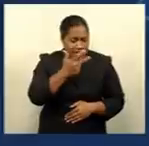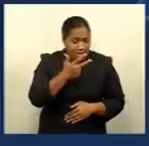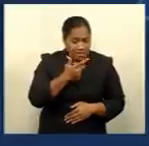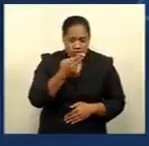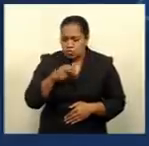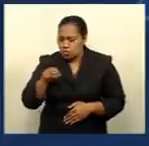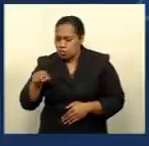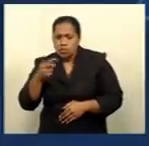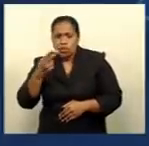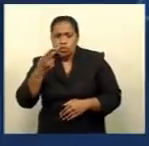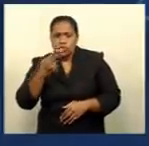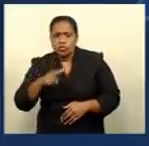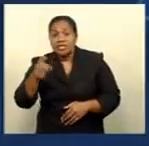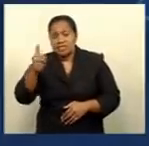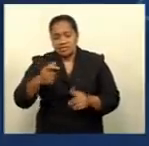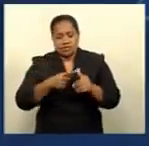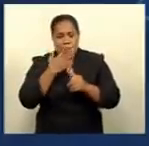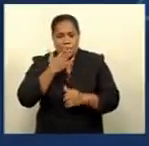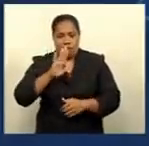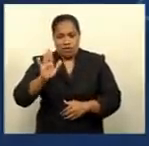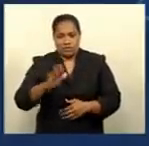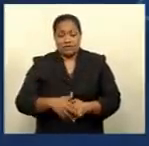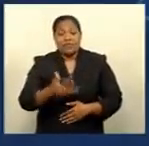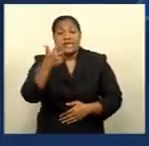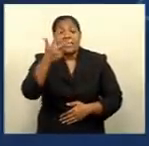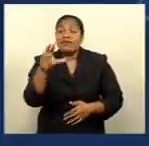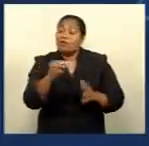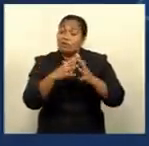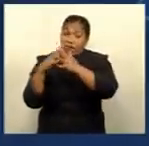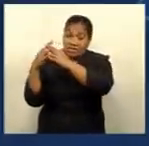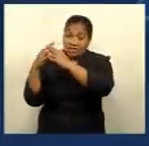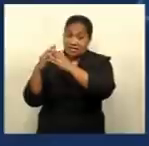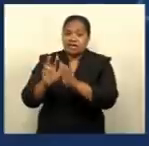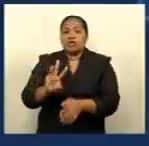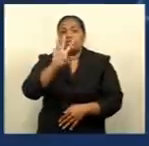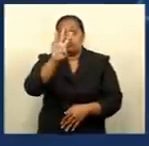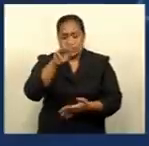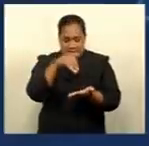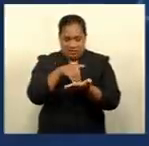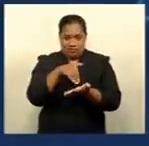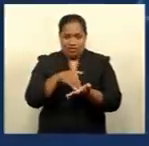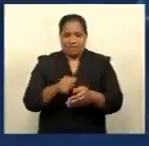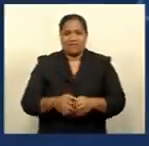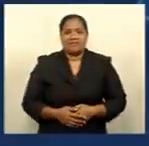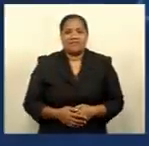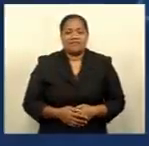26th of August. Eight are from the western division and three from the central.